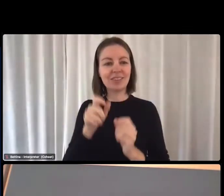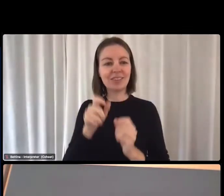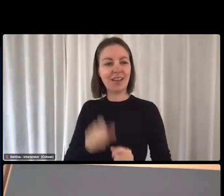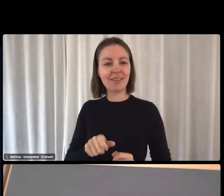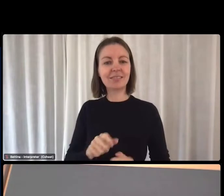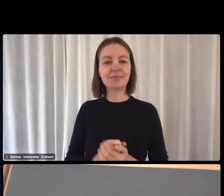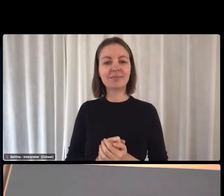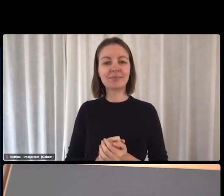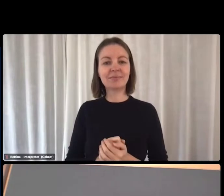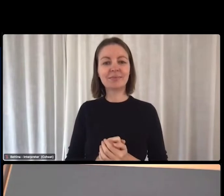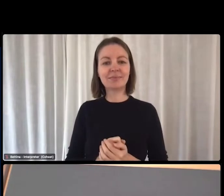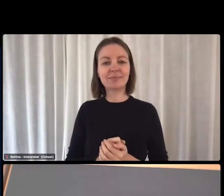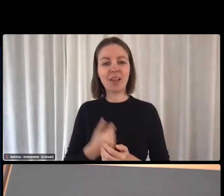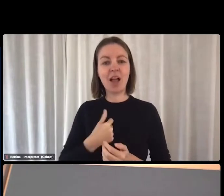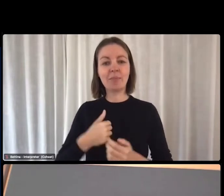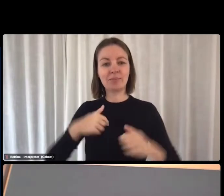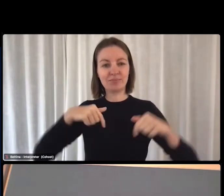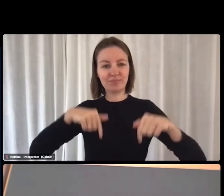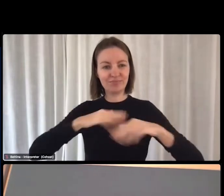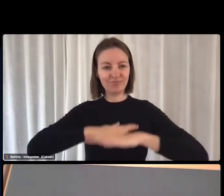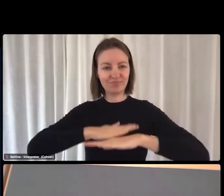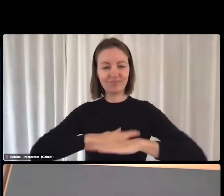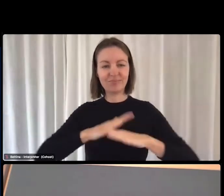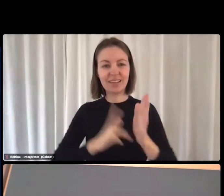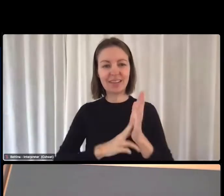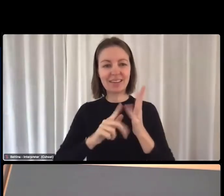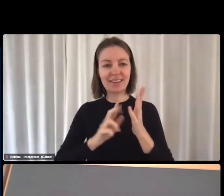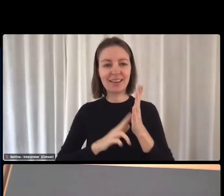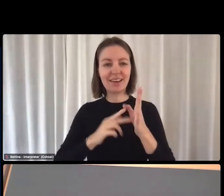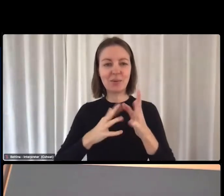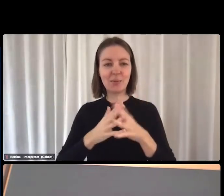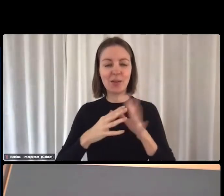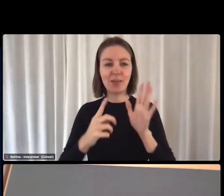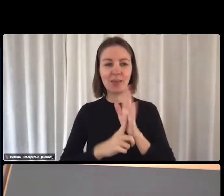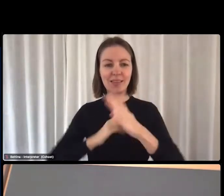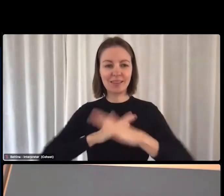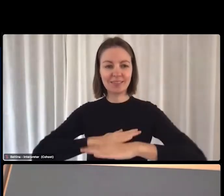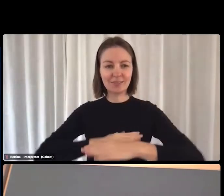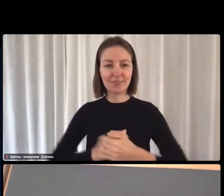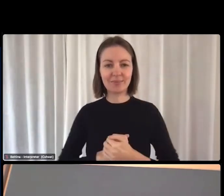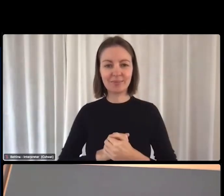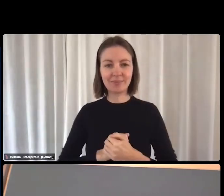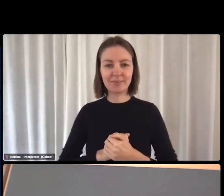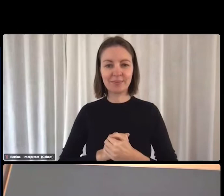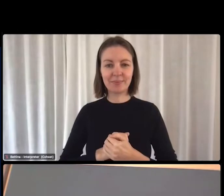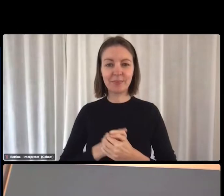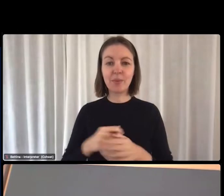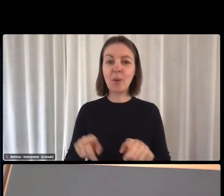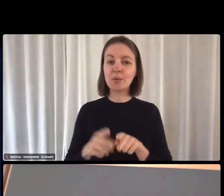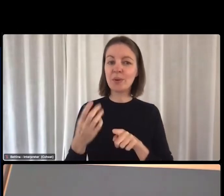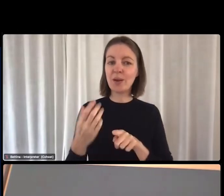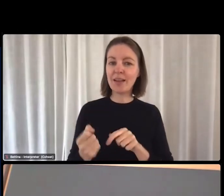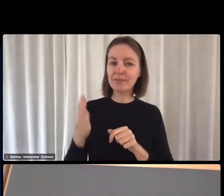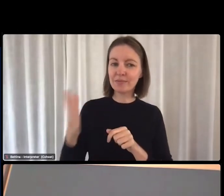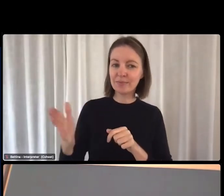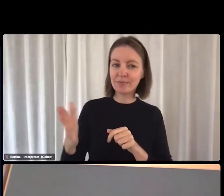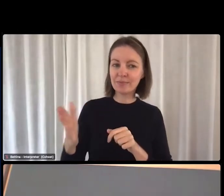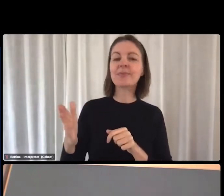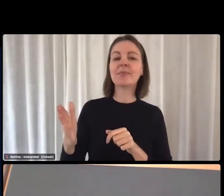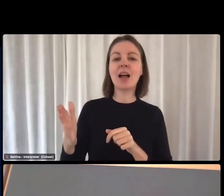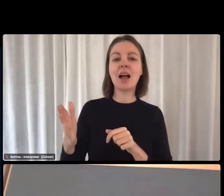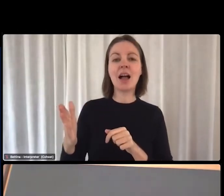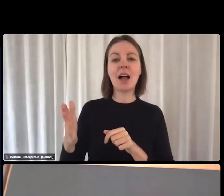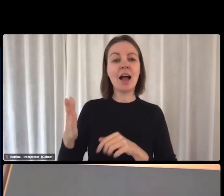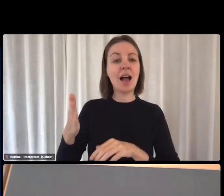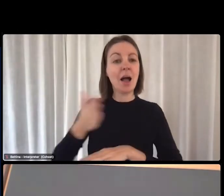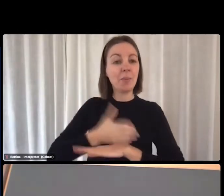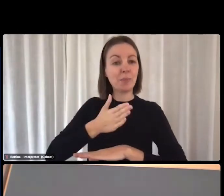I'm joining you from Ngunnawal Country. Also joining us is Andrea Broadfoot, an employment facilitator from the